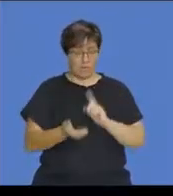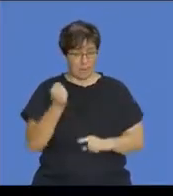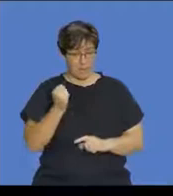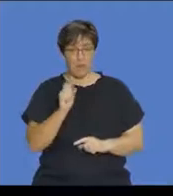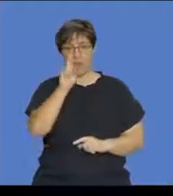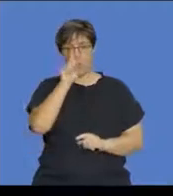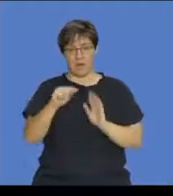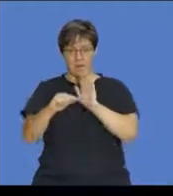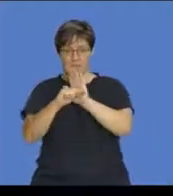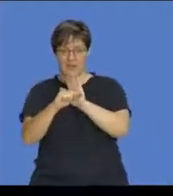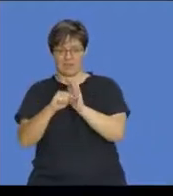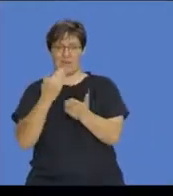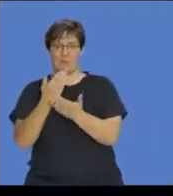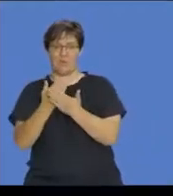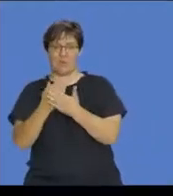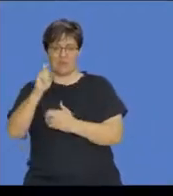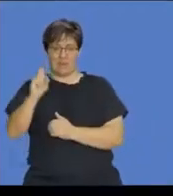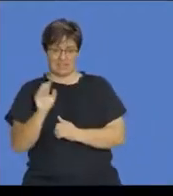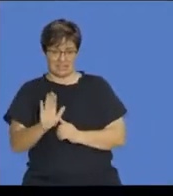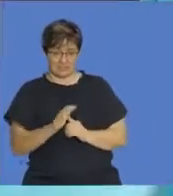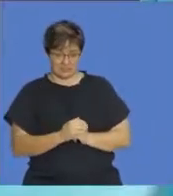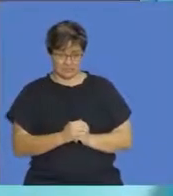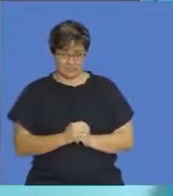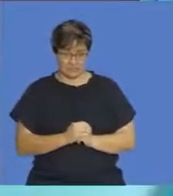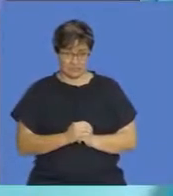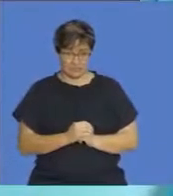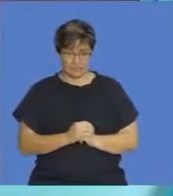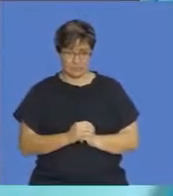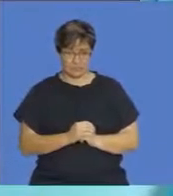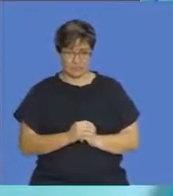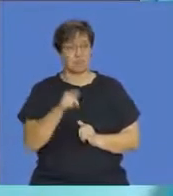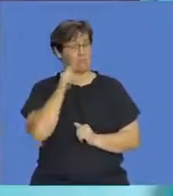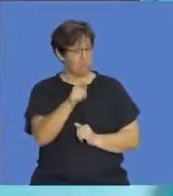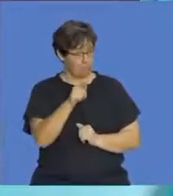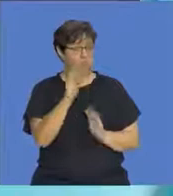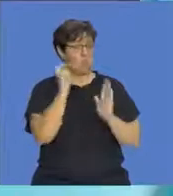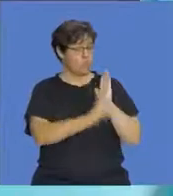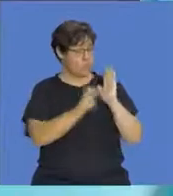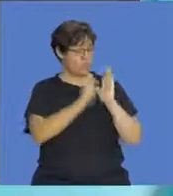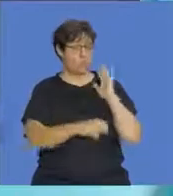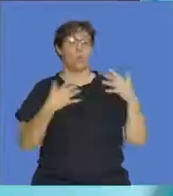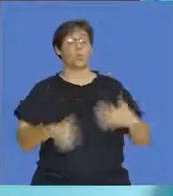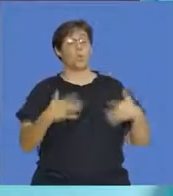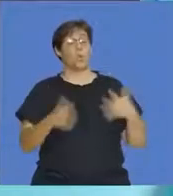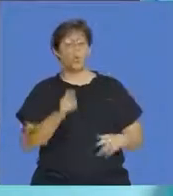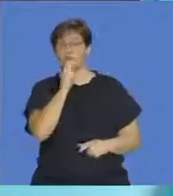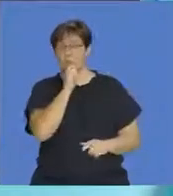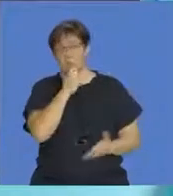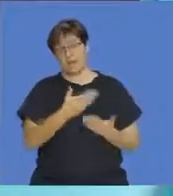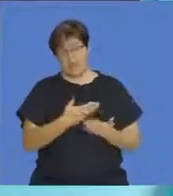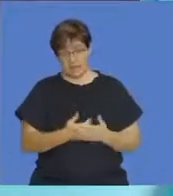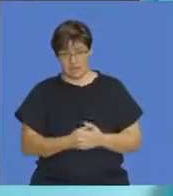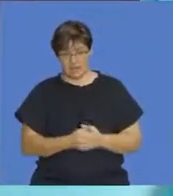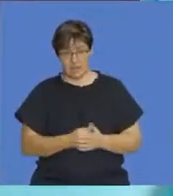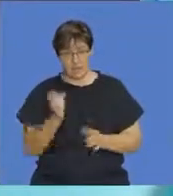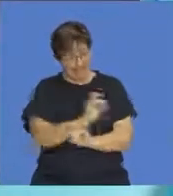1 minus the probability of X. Now, this is a very useful rule. And I want you to make sure that you've